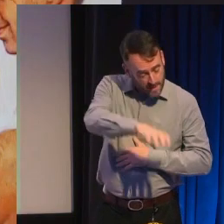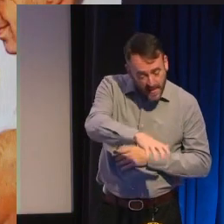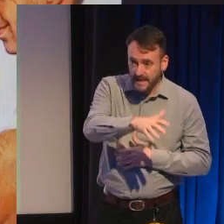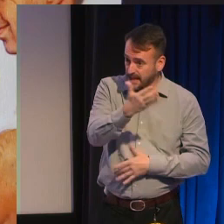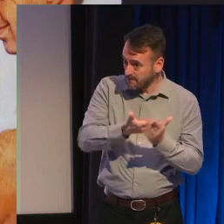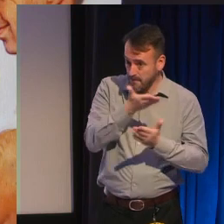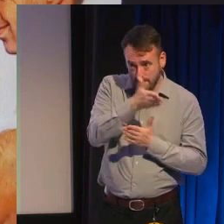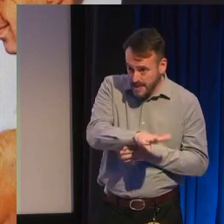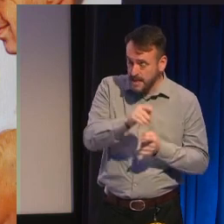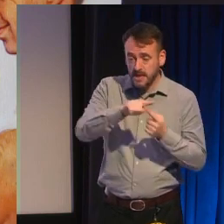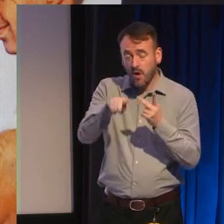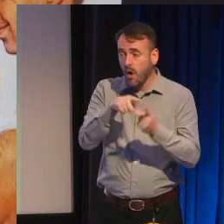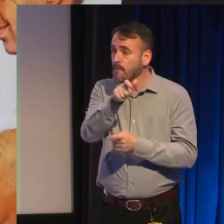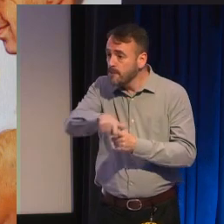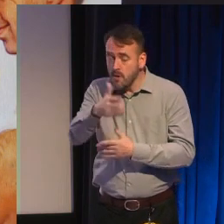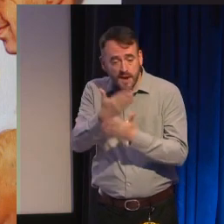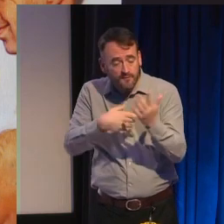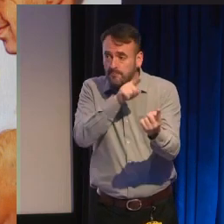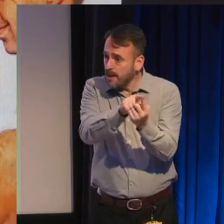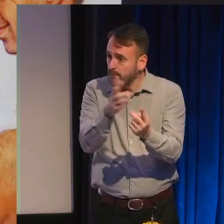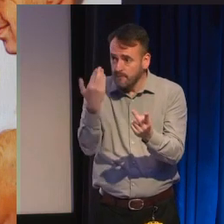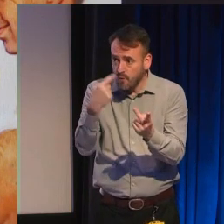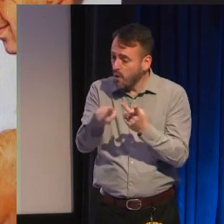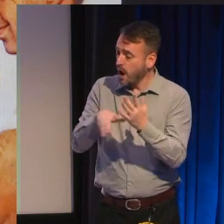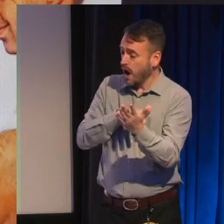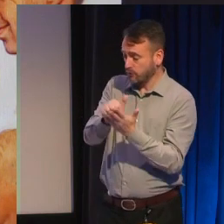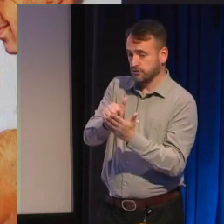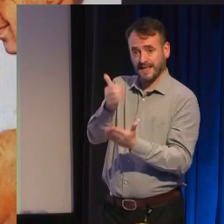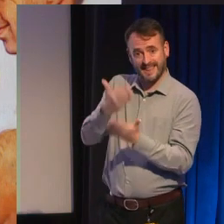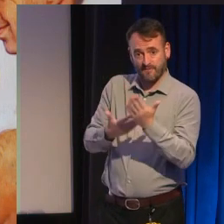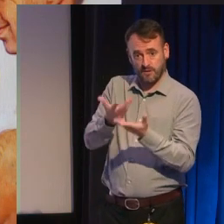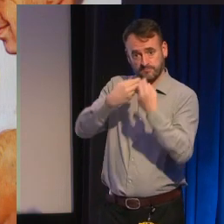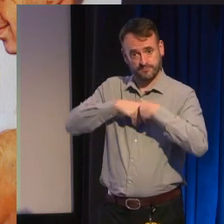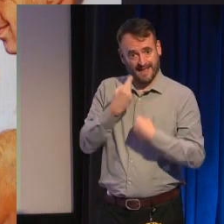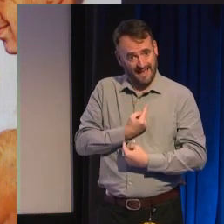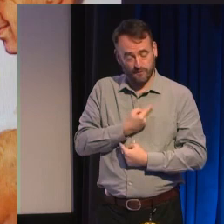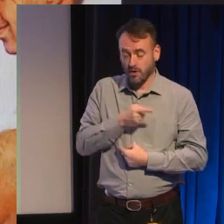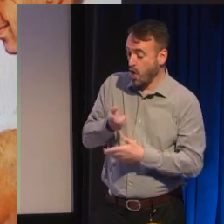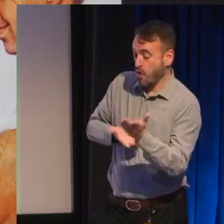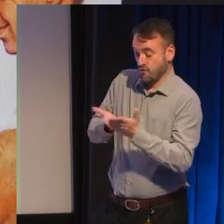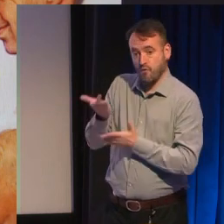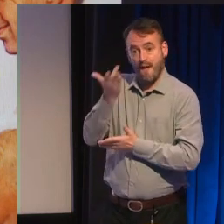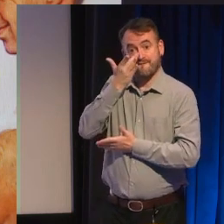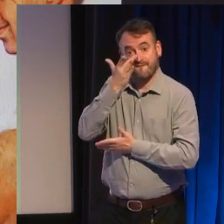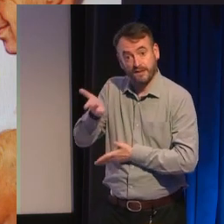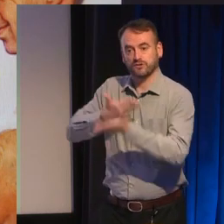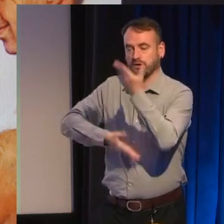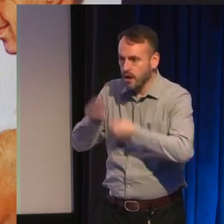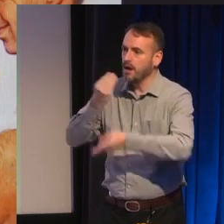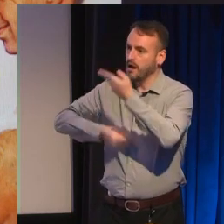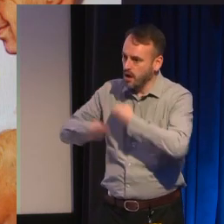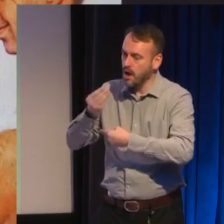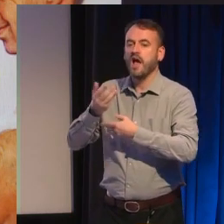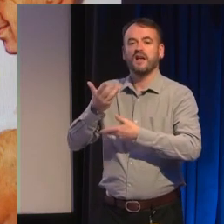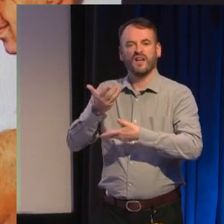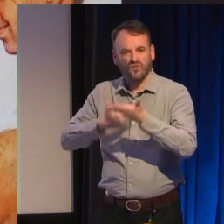we've never met and cultures we've never experienced but chances are we've been hearing stories based on stories based on stories